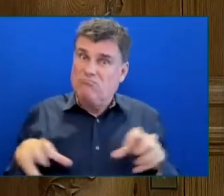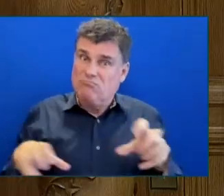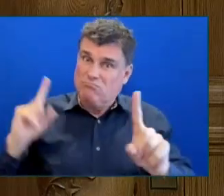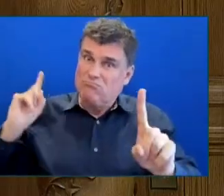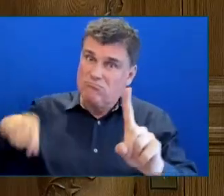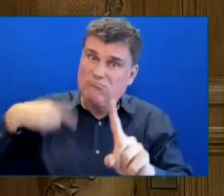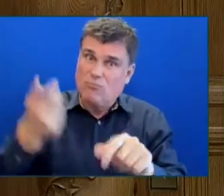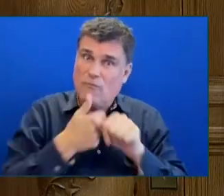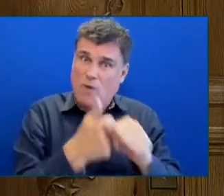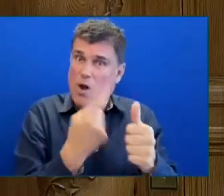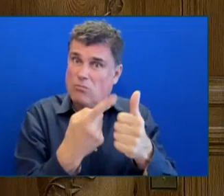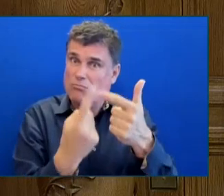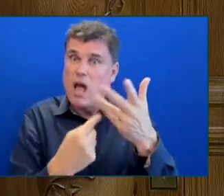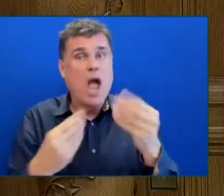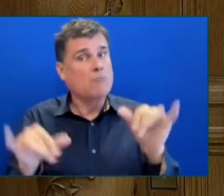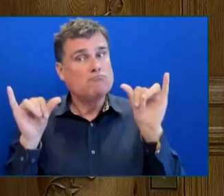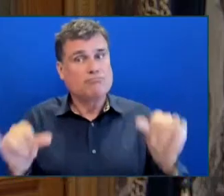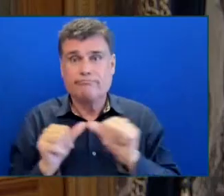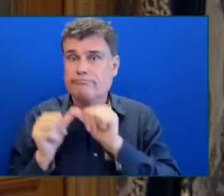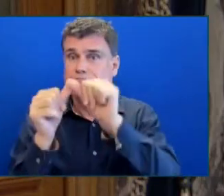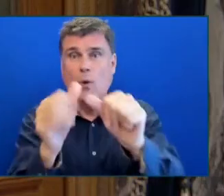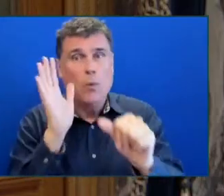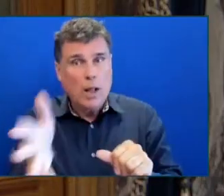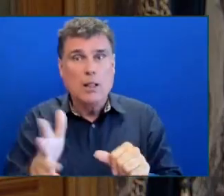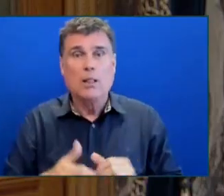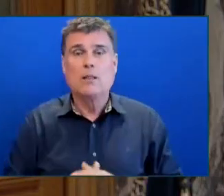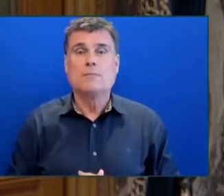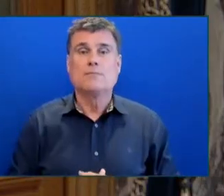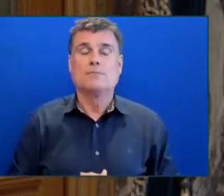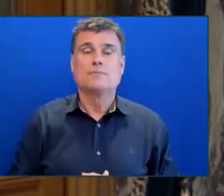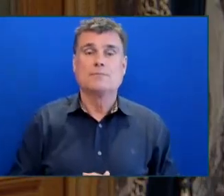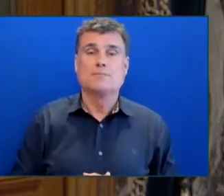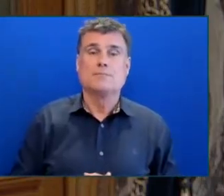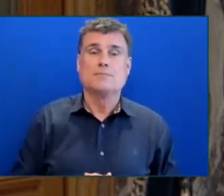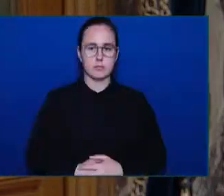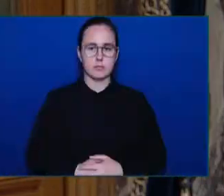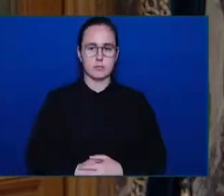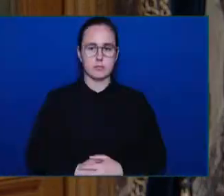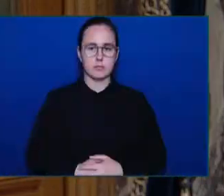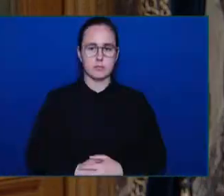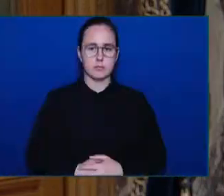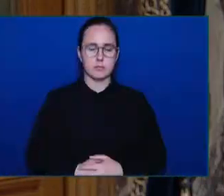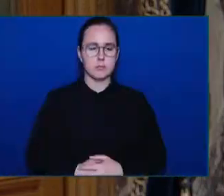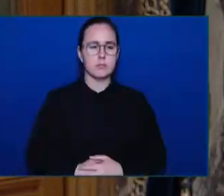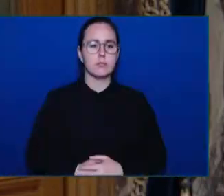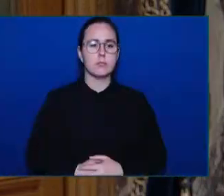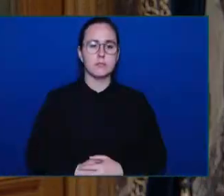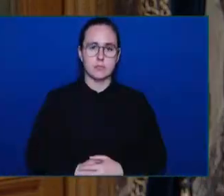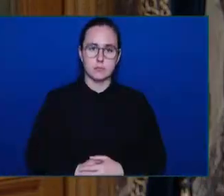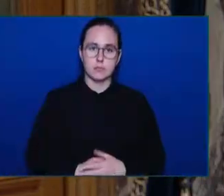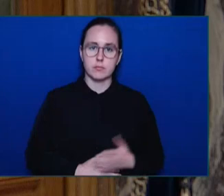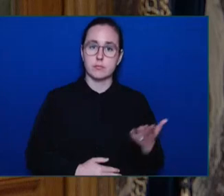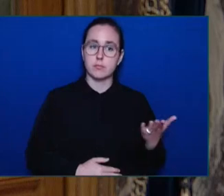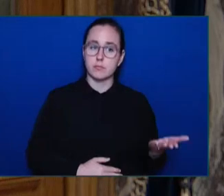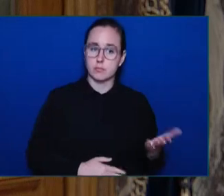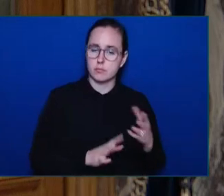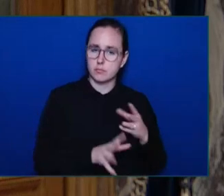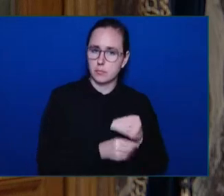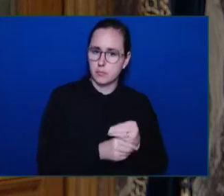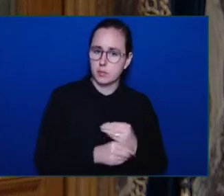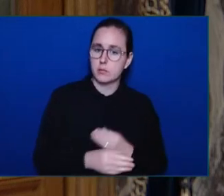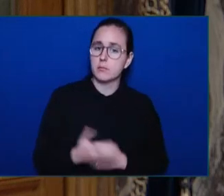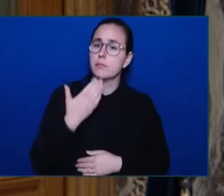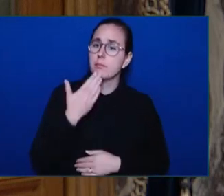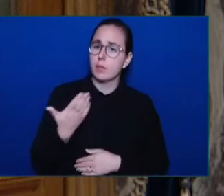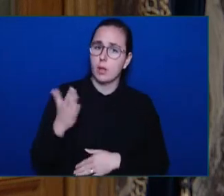Leader of Third Party Supplemental. Speaker Thank you, Honourable Speaker. I appreciate the response from the minister. As he knows,